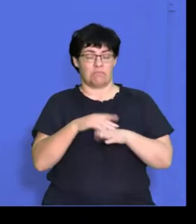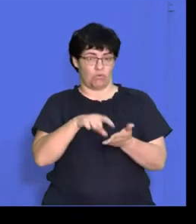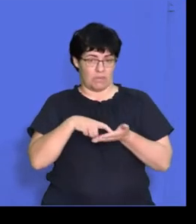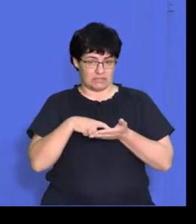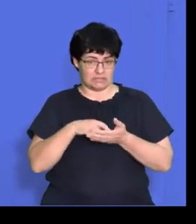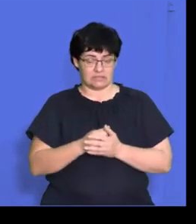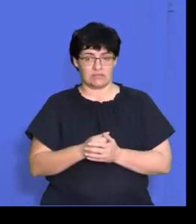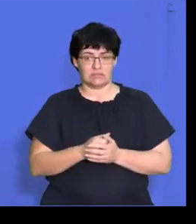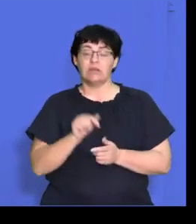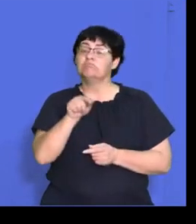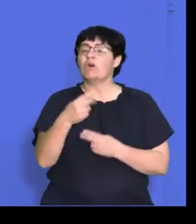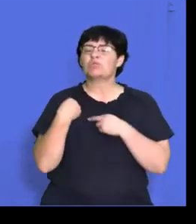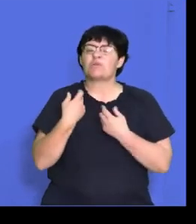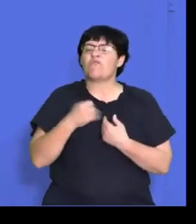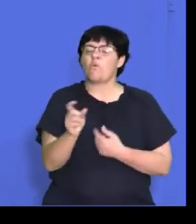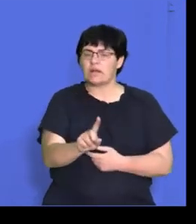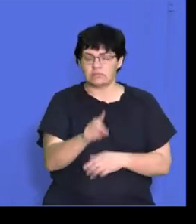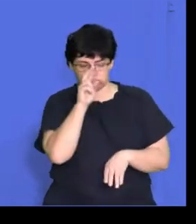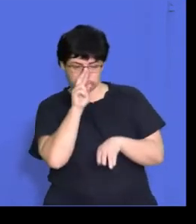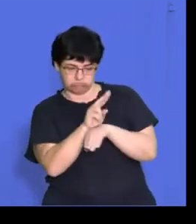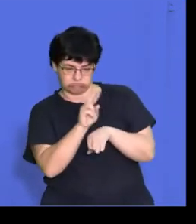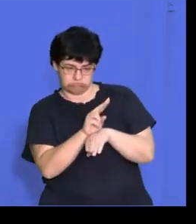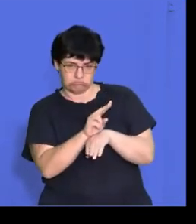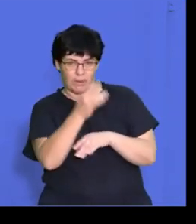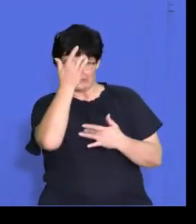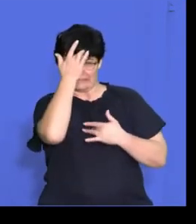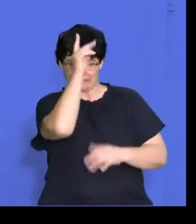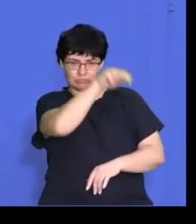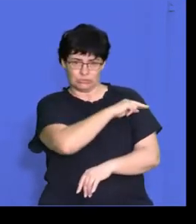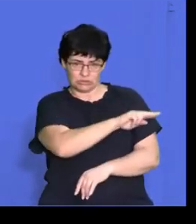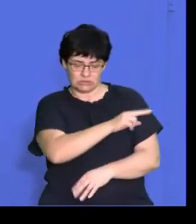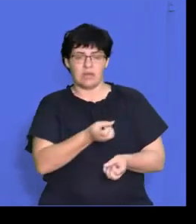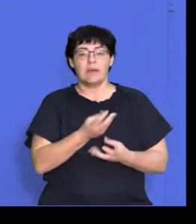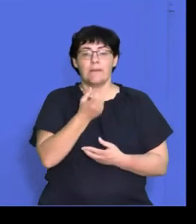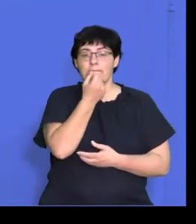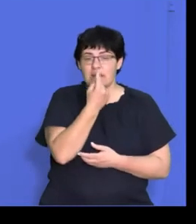They are responsible for observing patients and for giving medication.